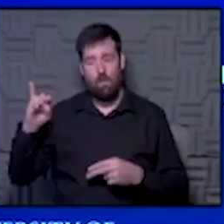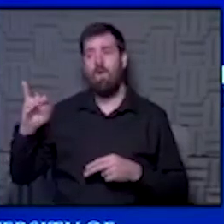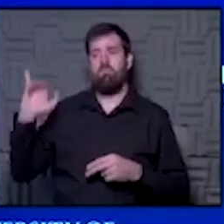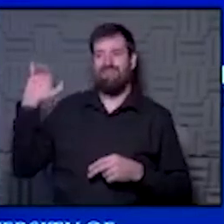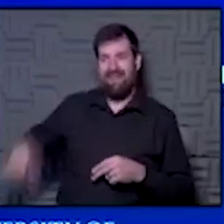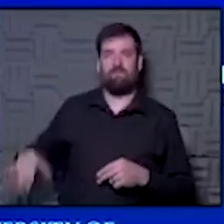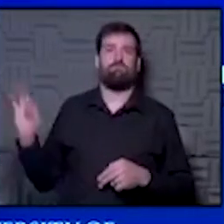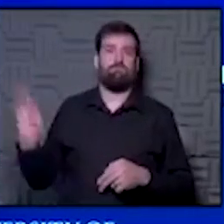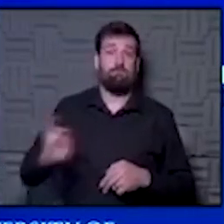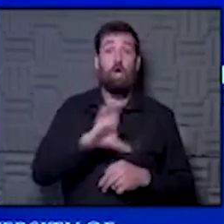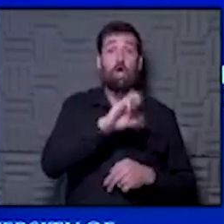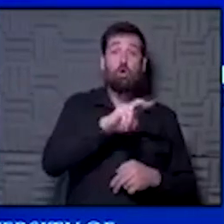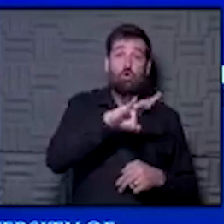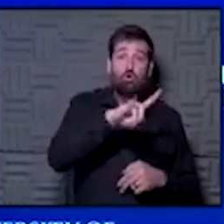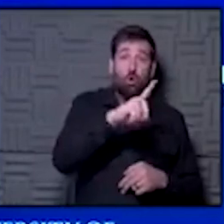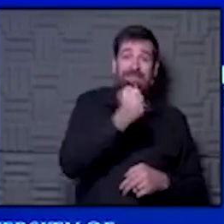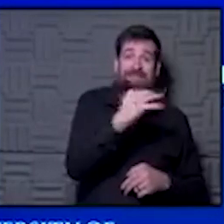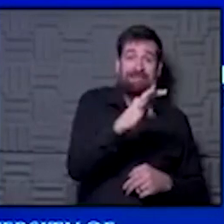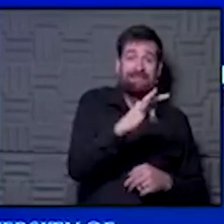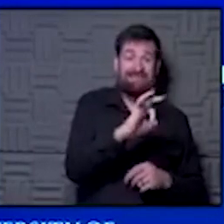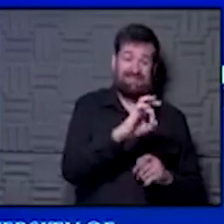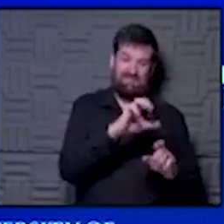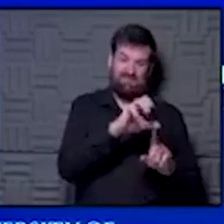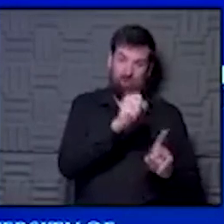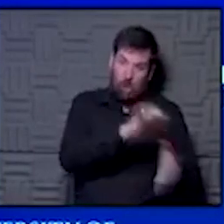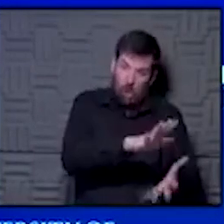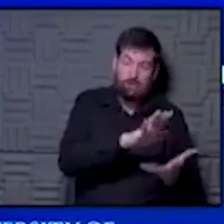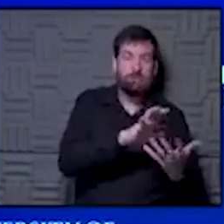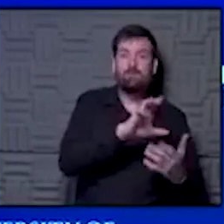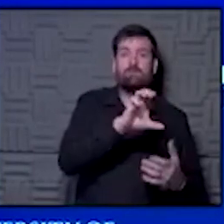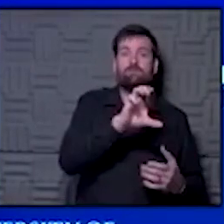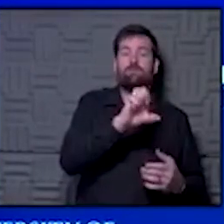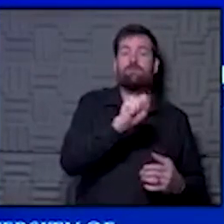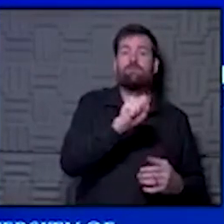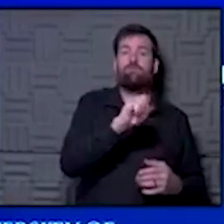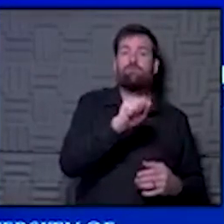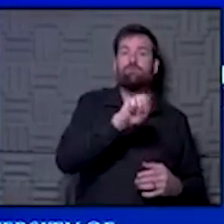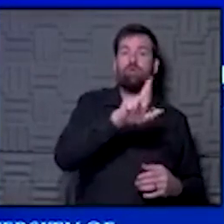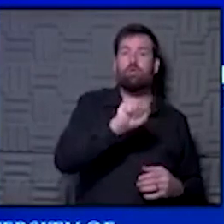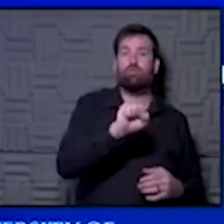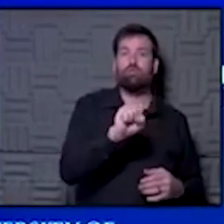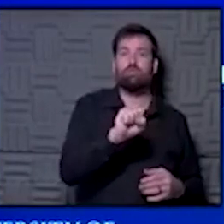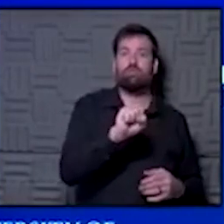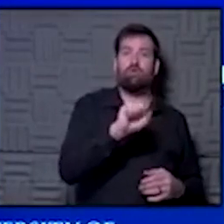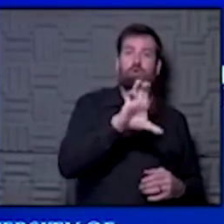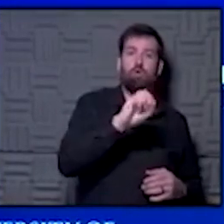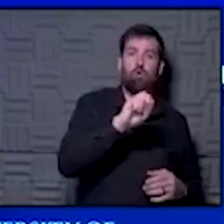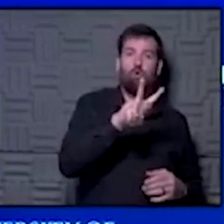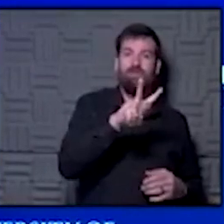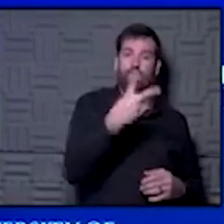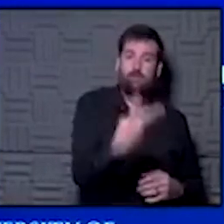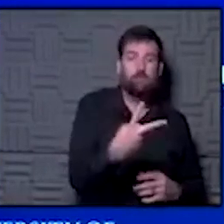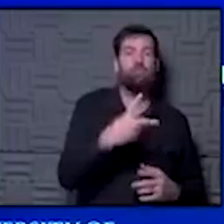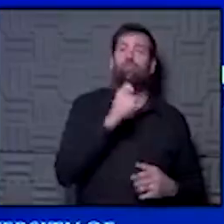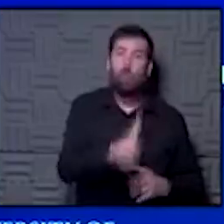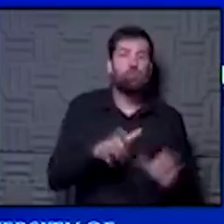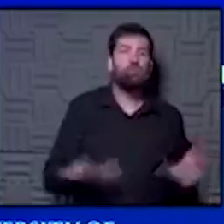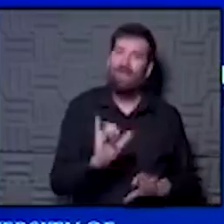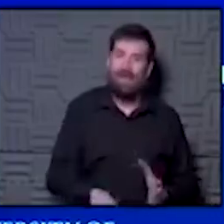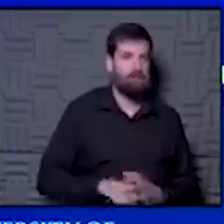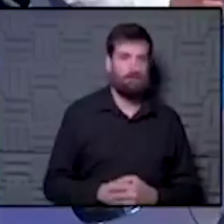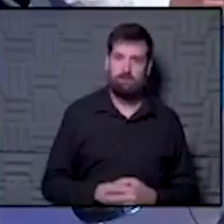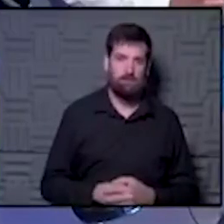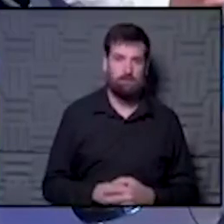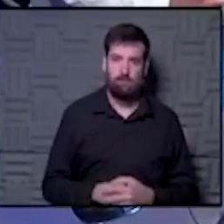COVID-19 is caused by SARS-CoV-2, Russian roulette. Don't do that, Hawk. Yeah,